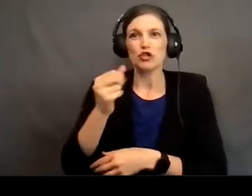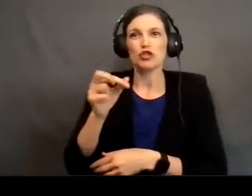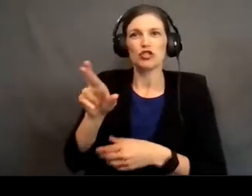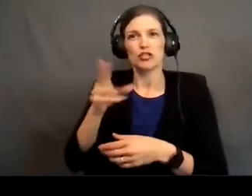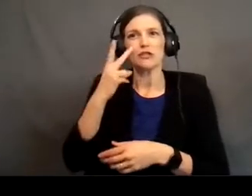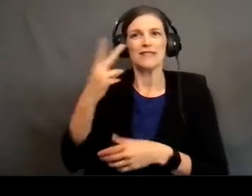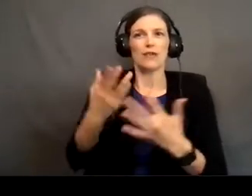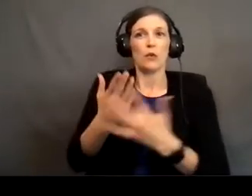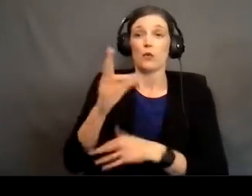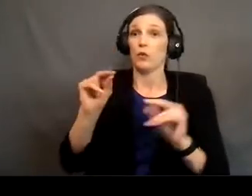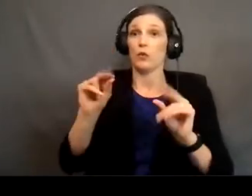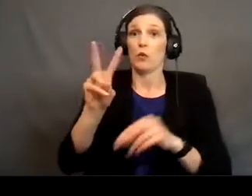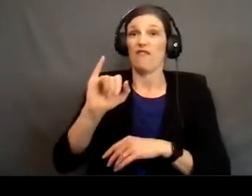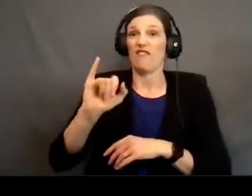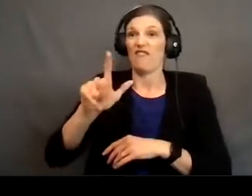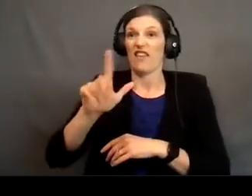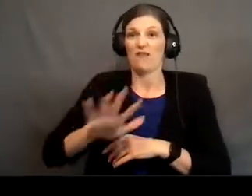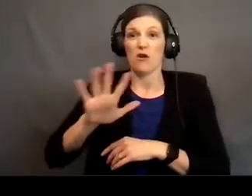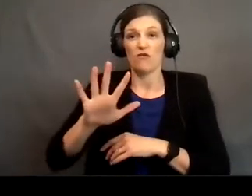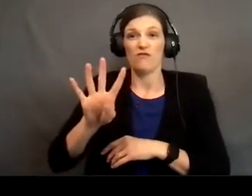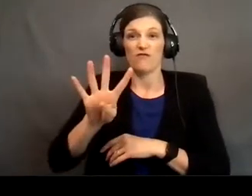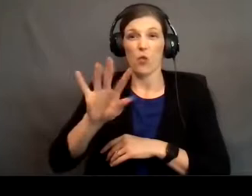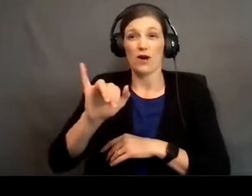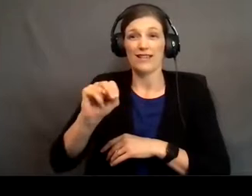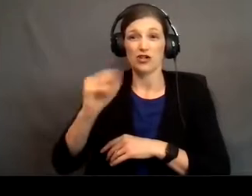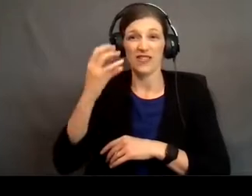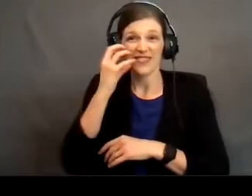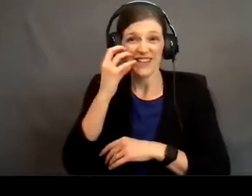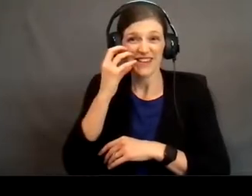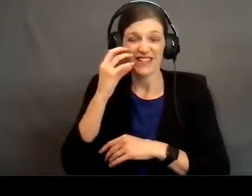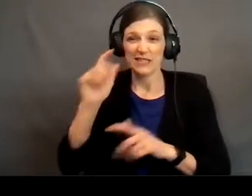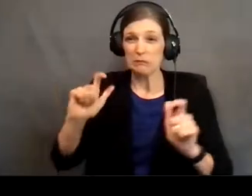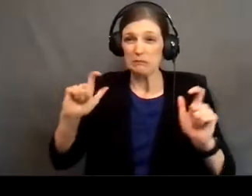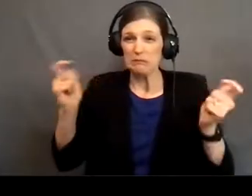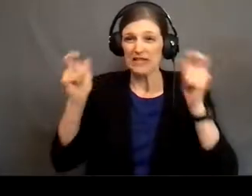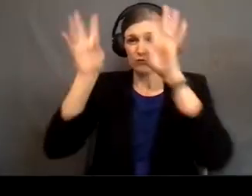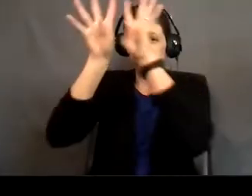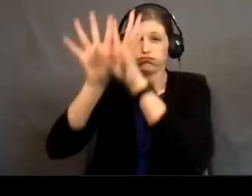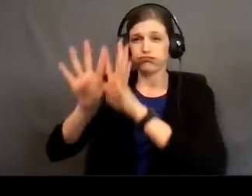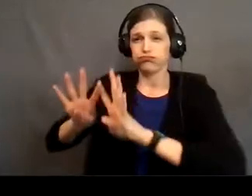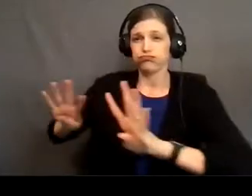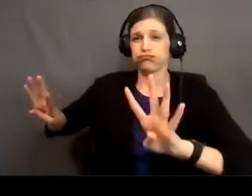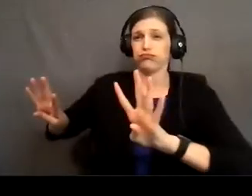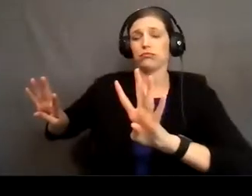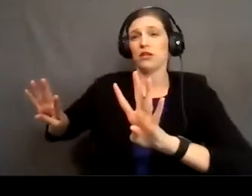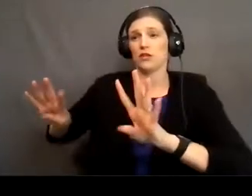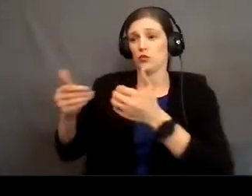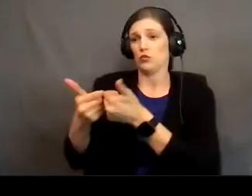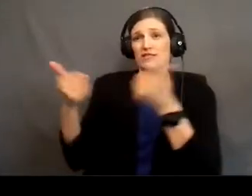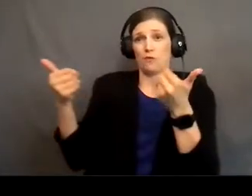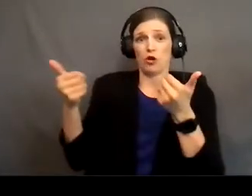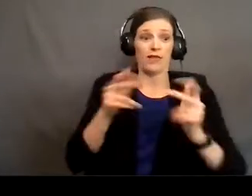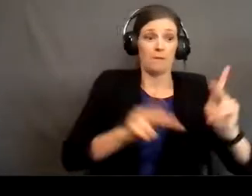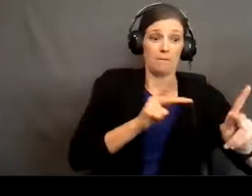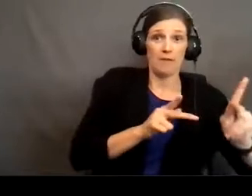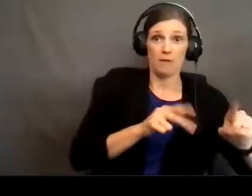veil in the temple was about four inches thick. So it's this huge sheet that was hung to separate from where the people would